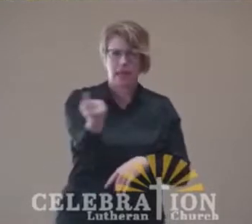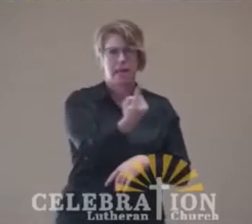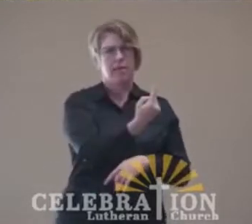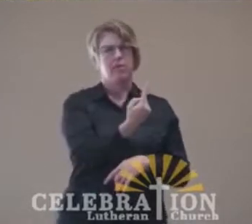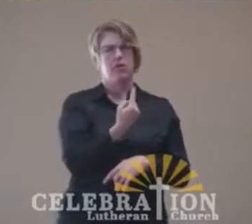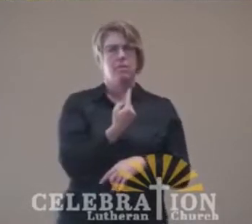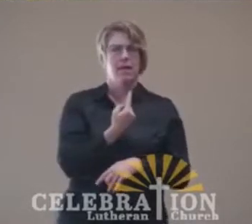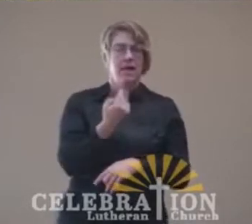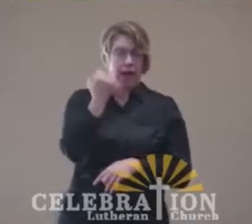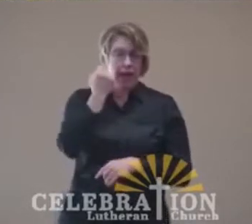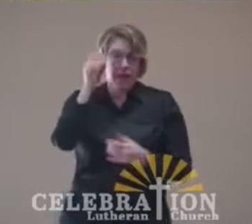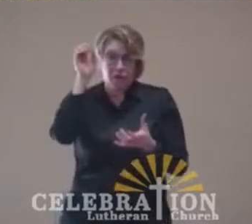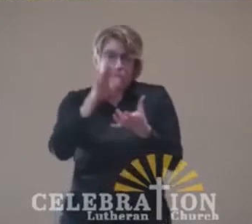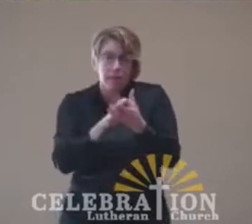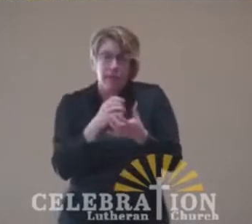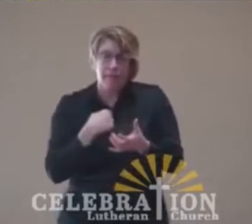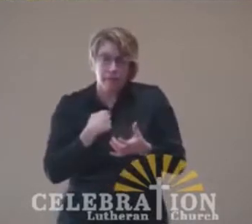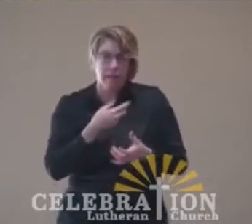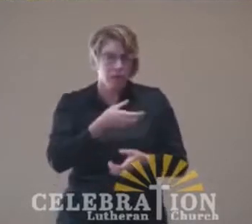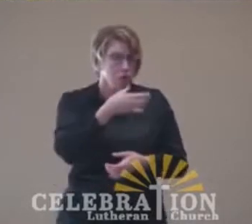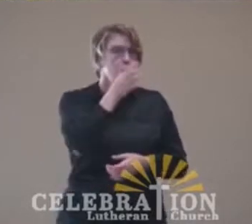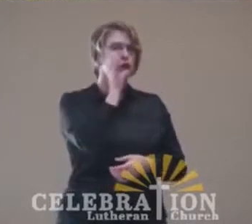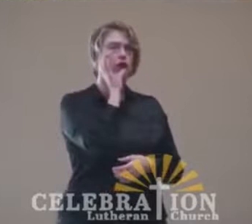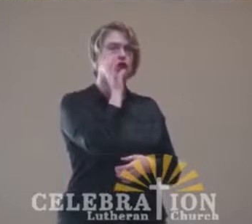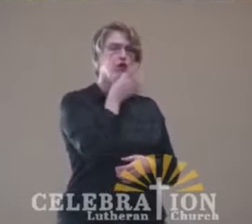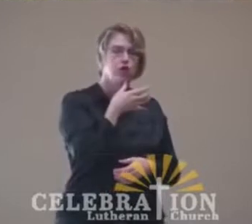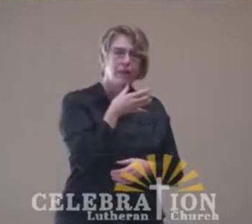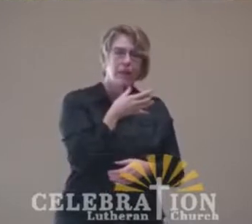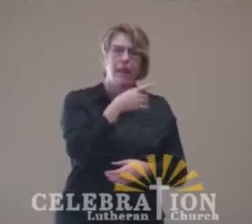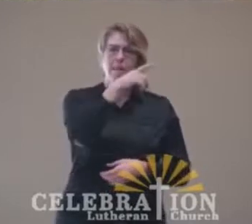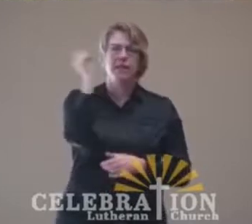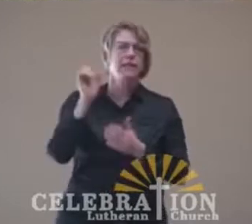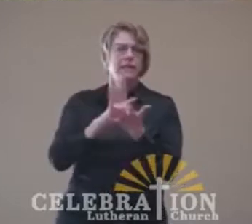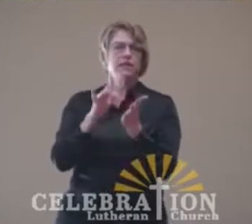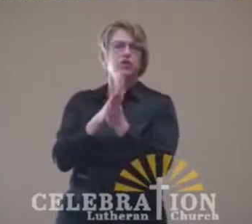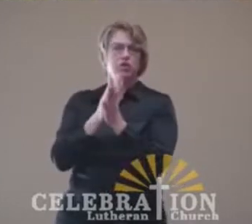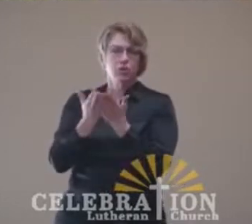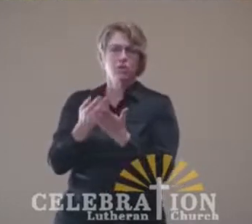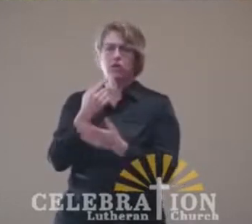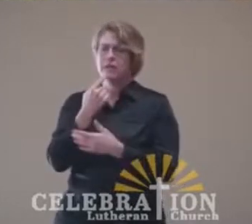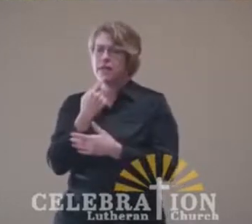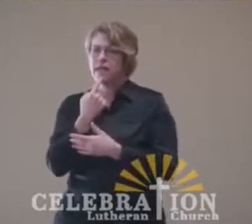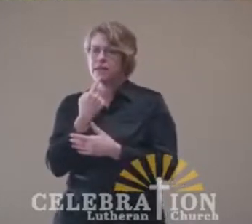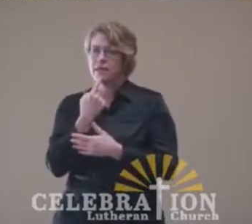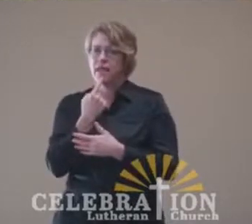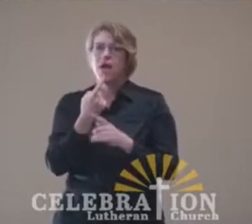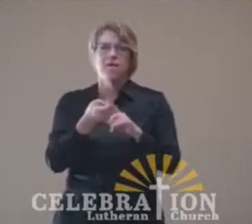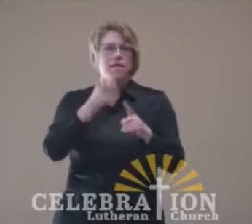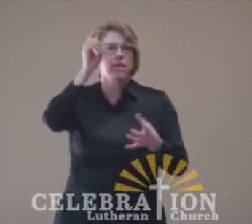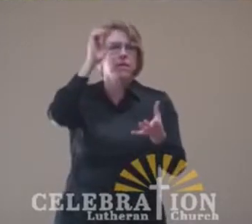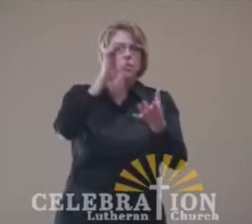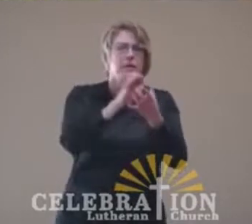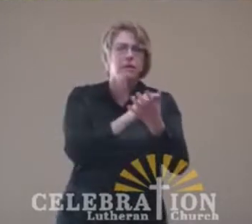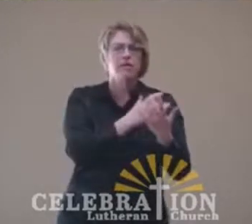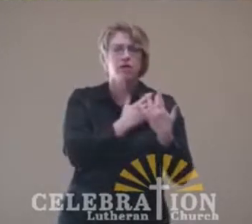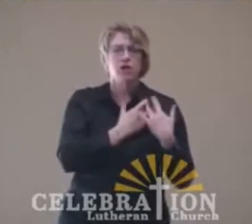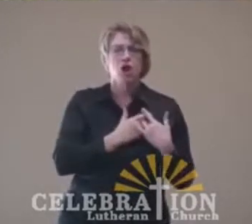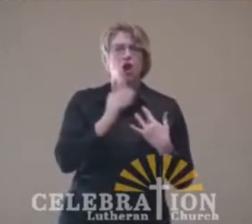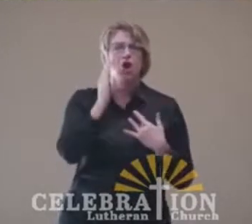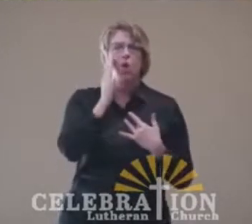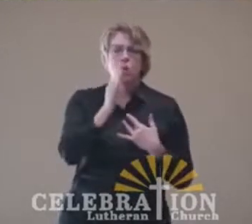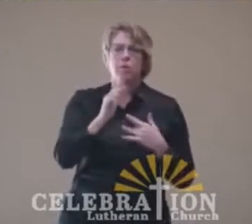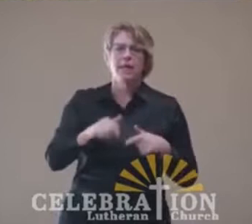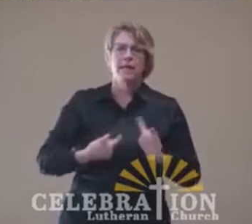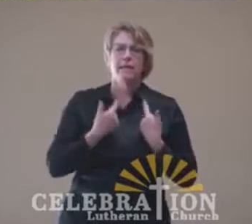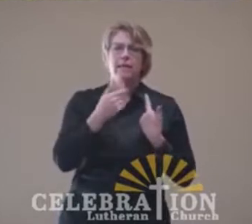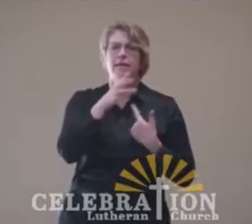and let the one who believes in me drink. As the scripture has said, out of the believer's heart shall flow rivers of